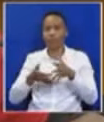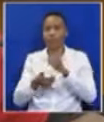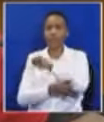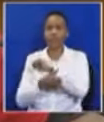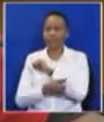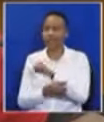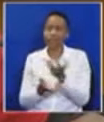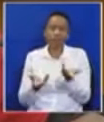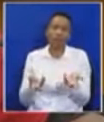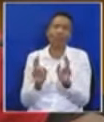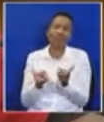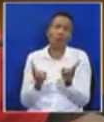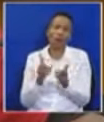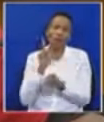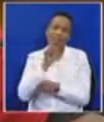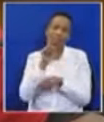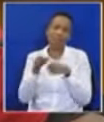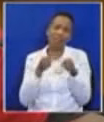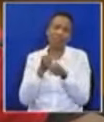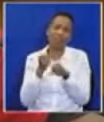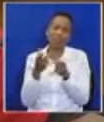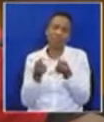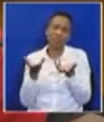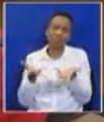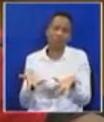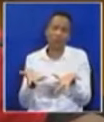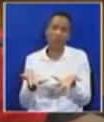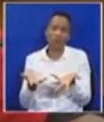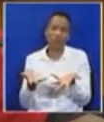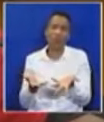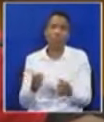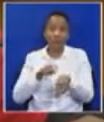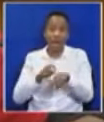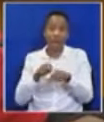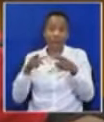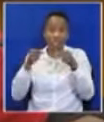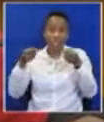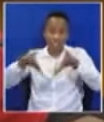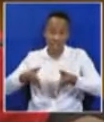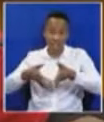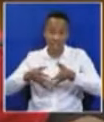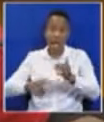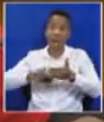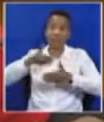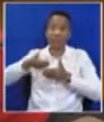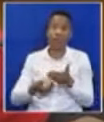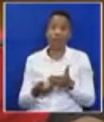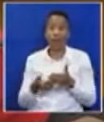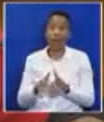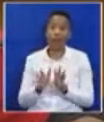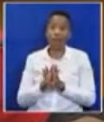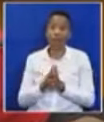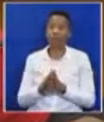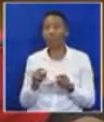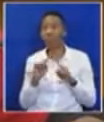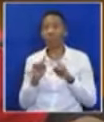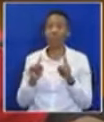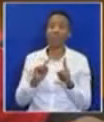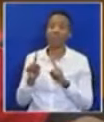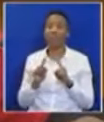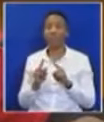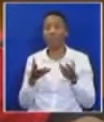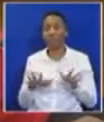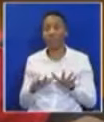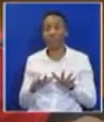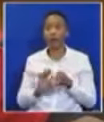custom every single year. By the end of the day today, after our hollow words here, over a hundred